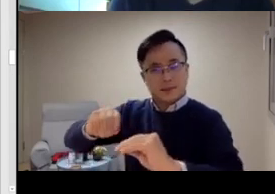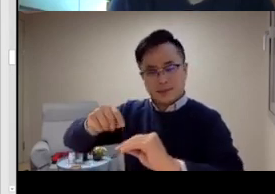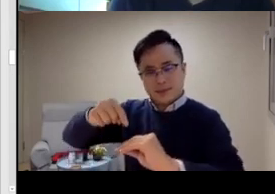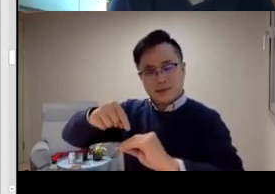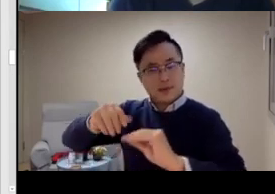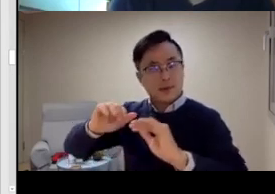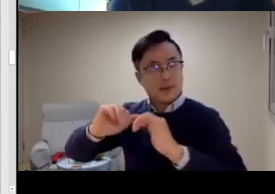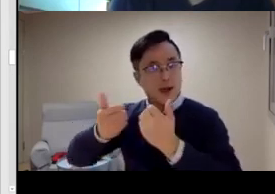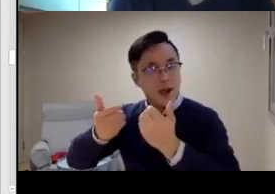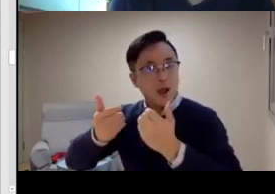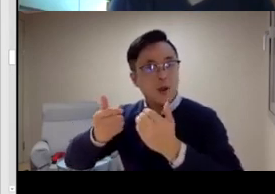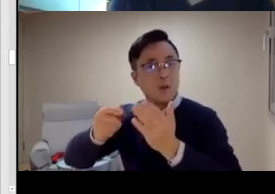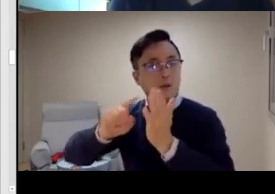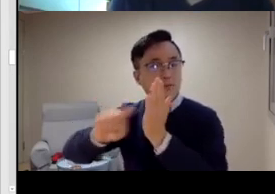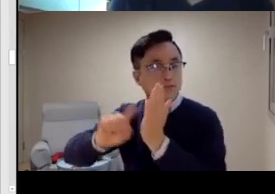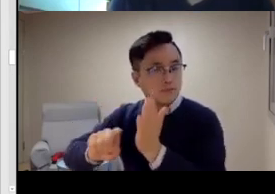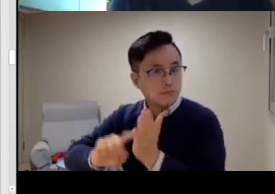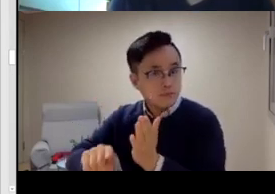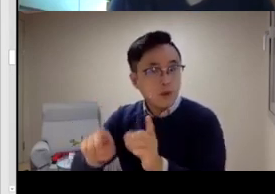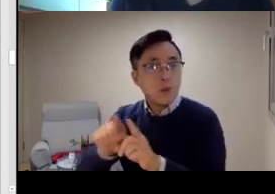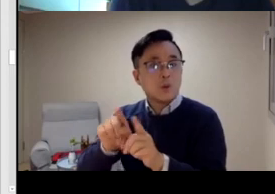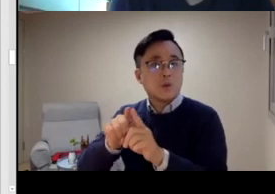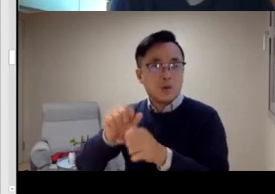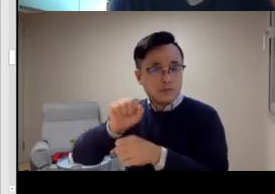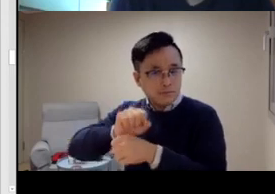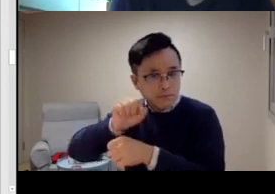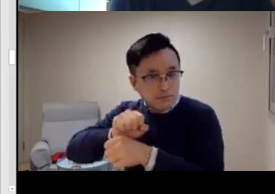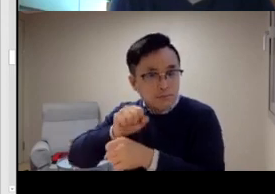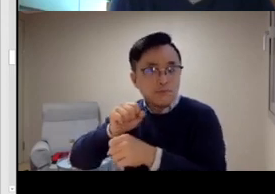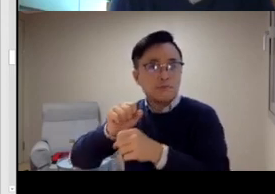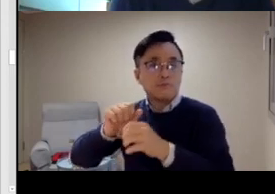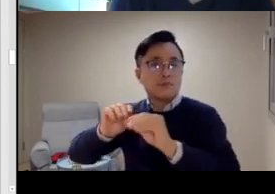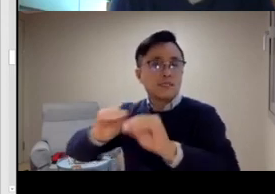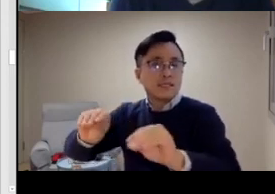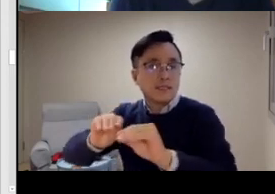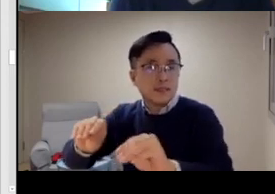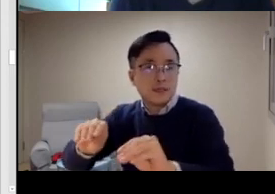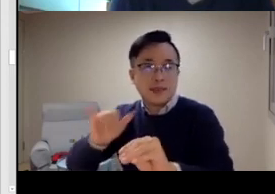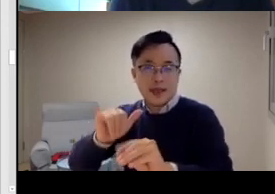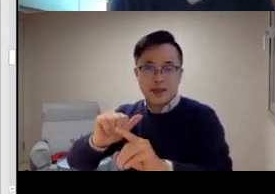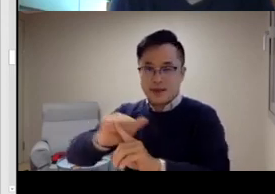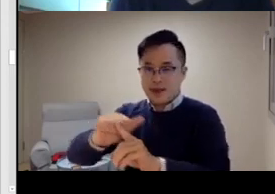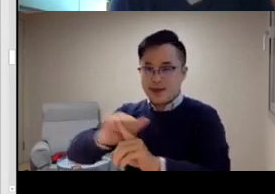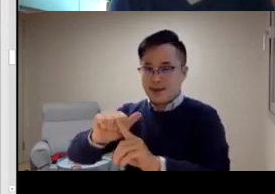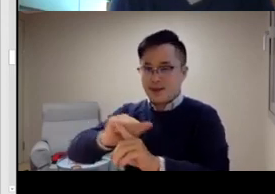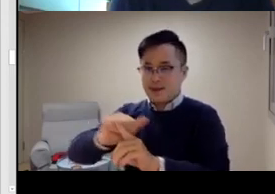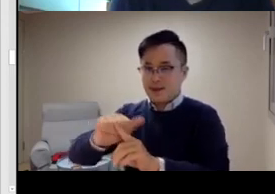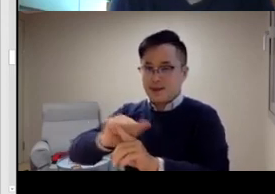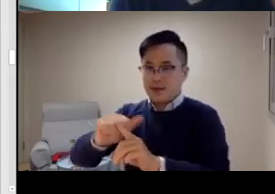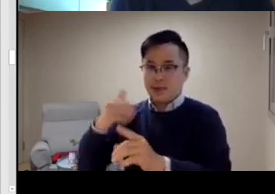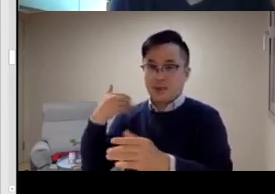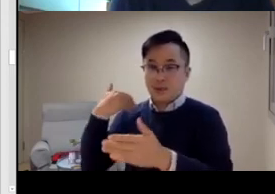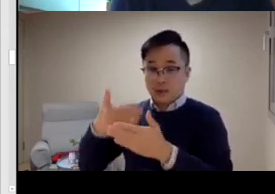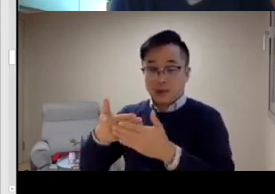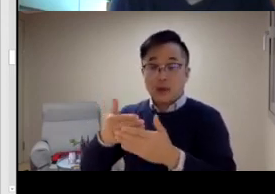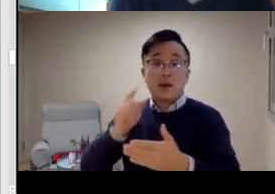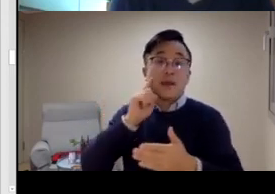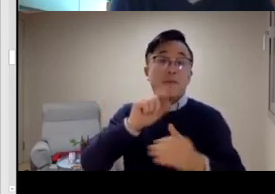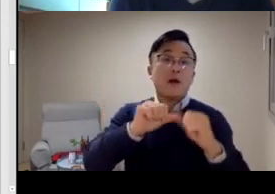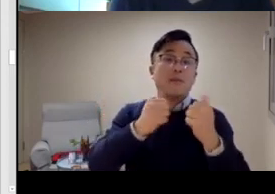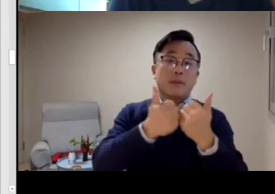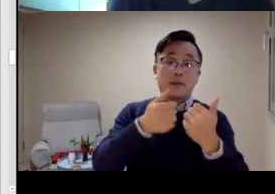focused previously on interpreters. And what people are focusing on now is developing teachers of sign language.